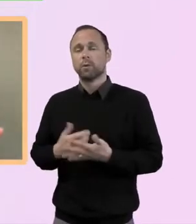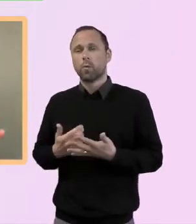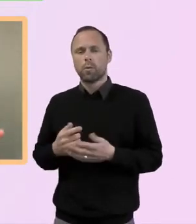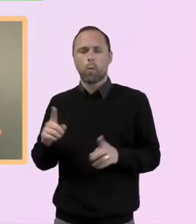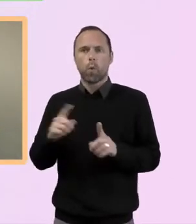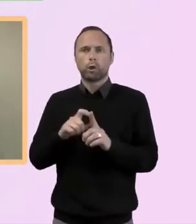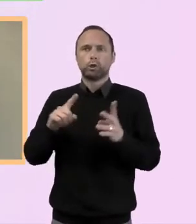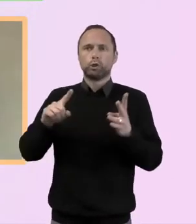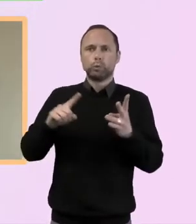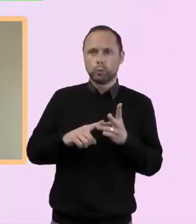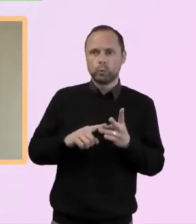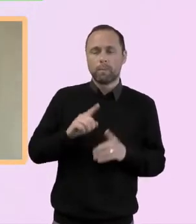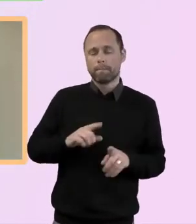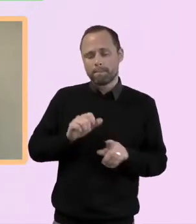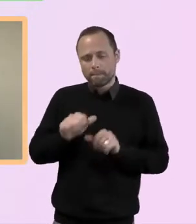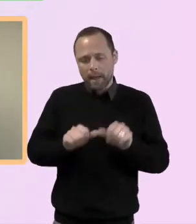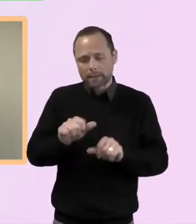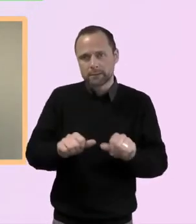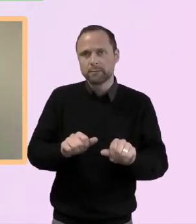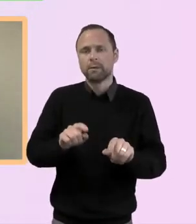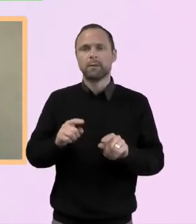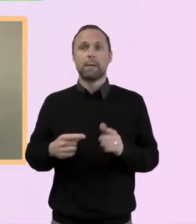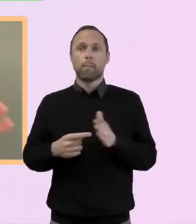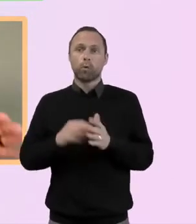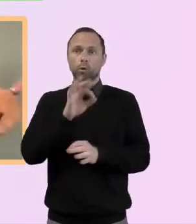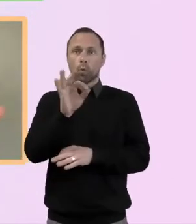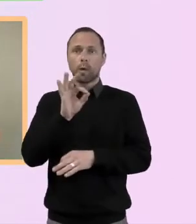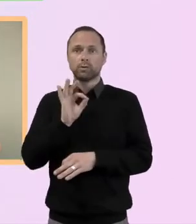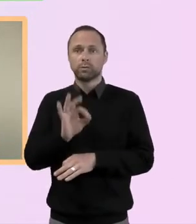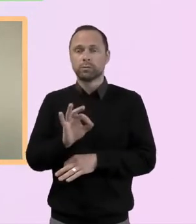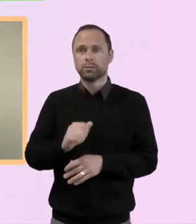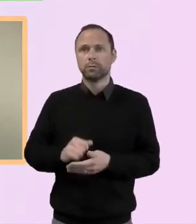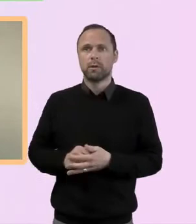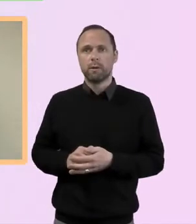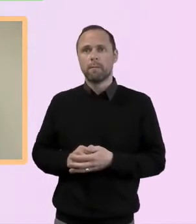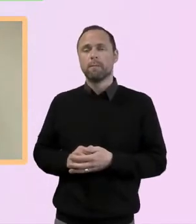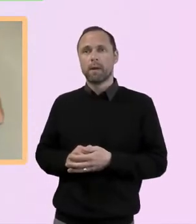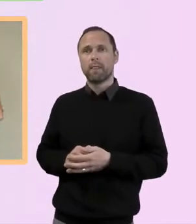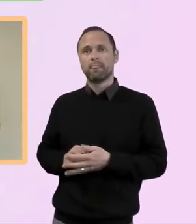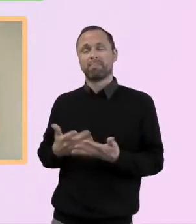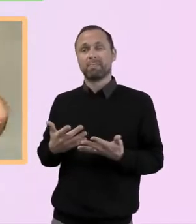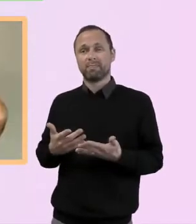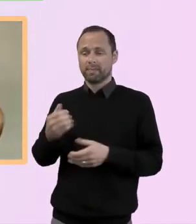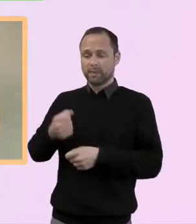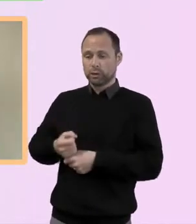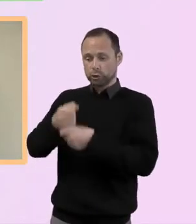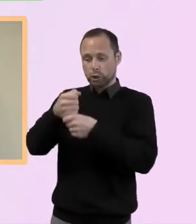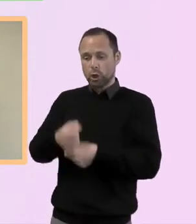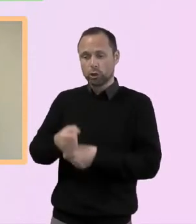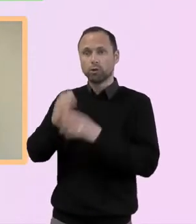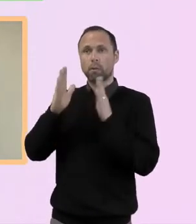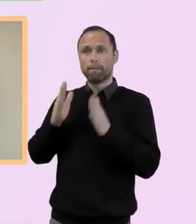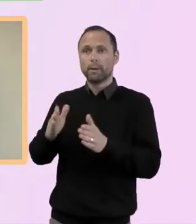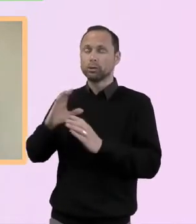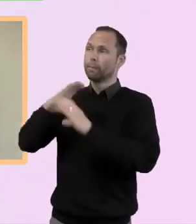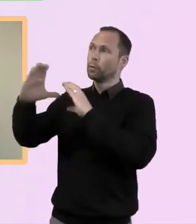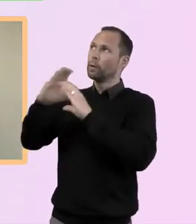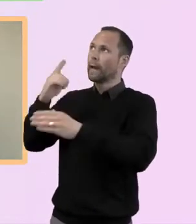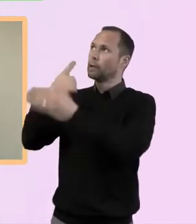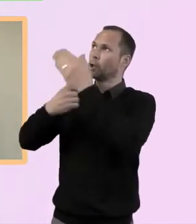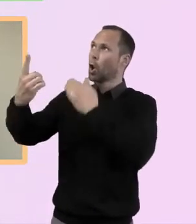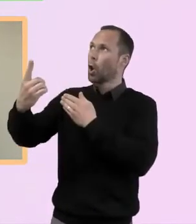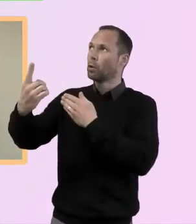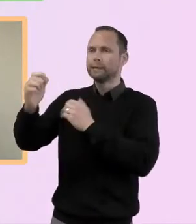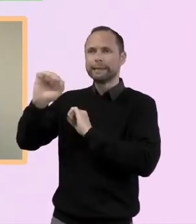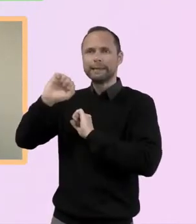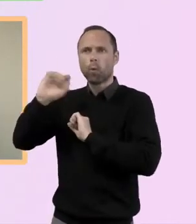with due respect to the church? It doesn't matter unless the church is saying what God's saying, right? Unless they're communicating the Word of God. And so we need to be really attuned